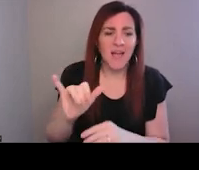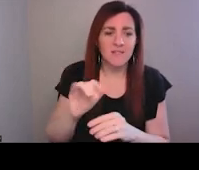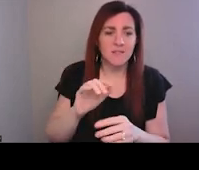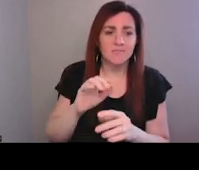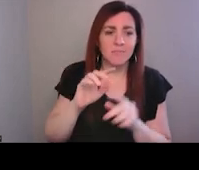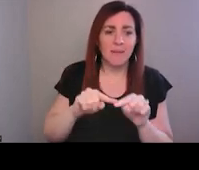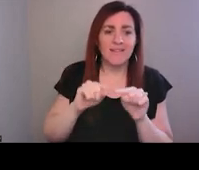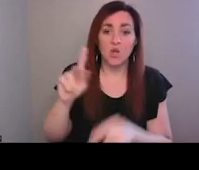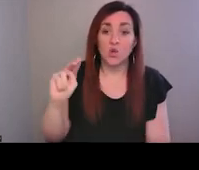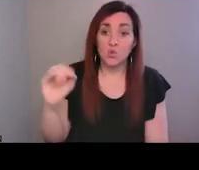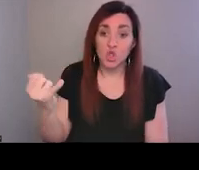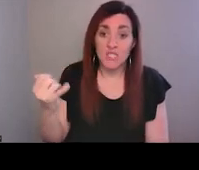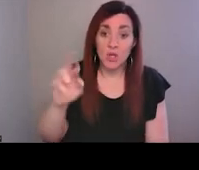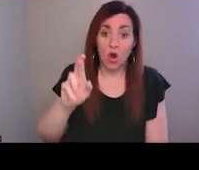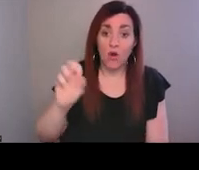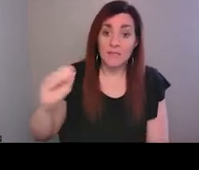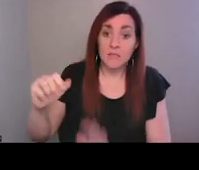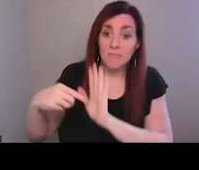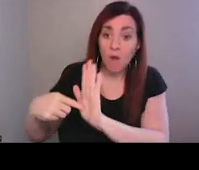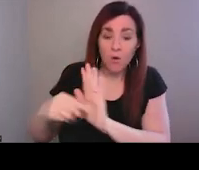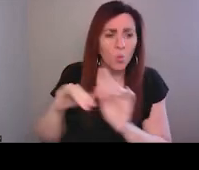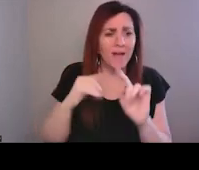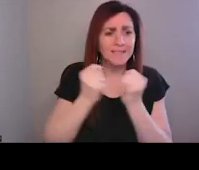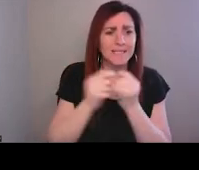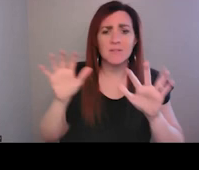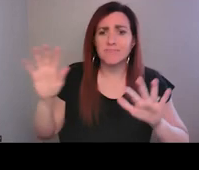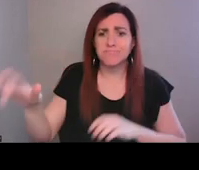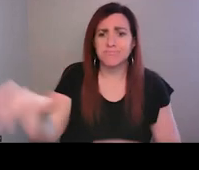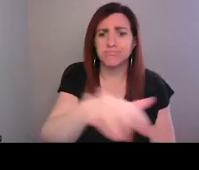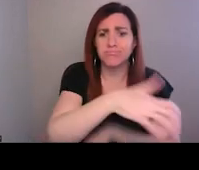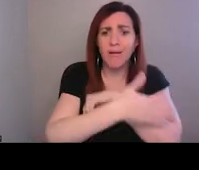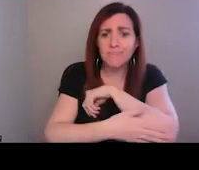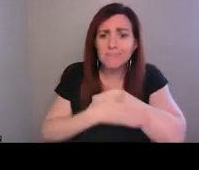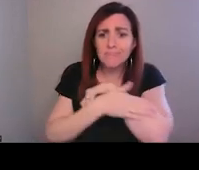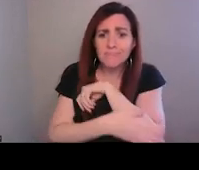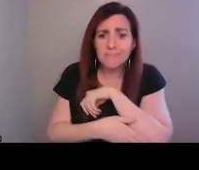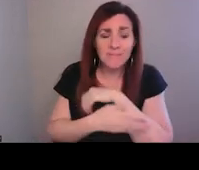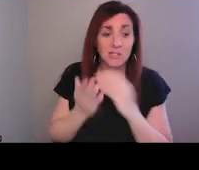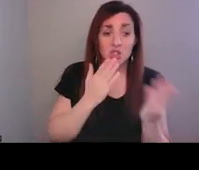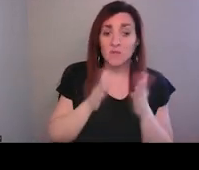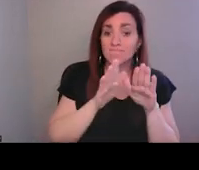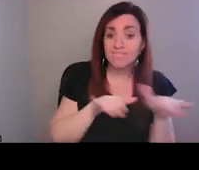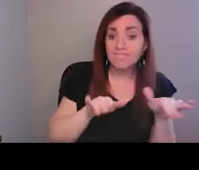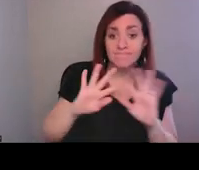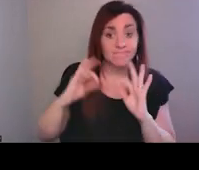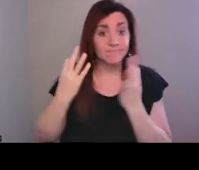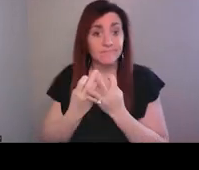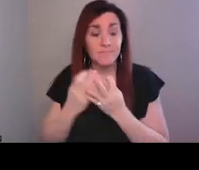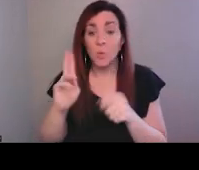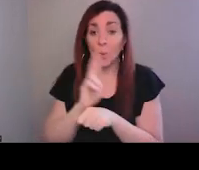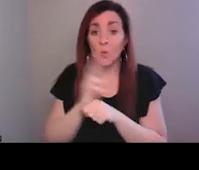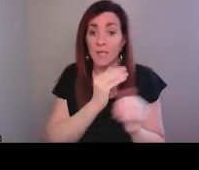all of our counties. And it serves children and families using peers on the team.